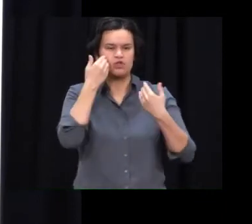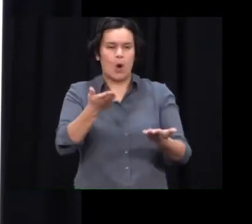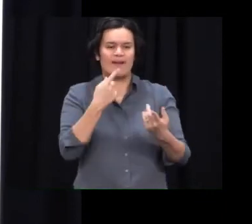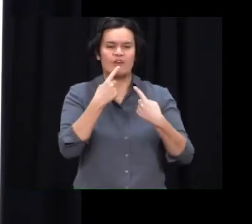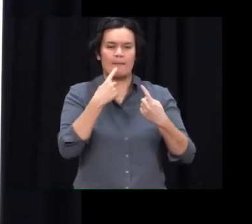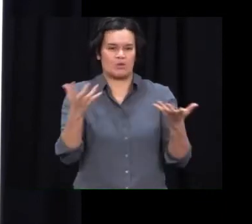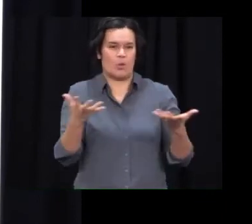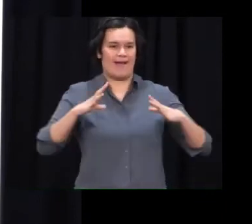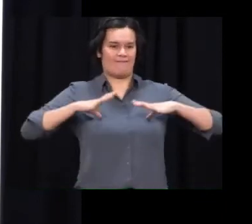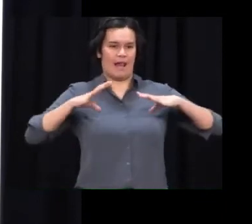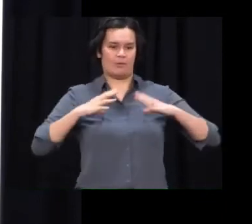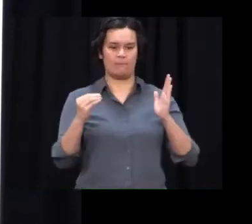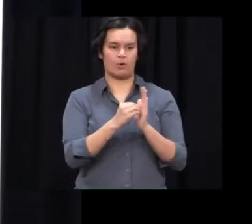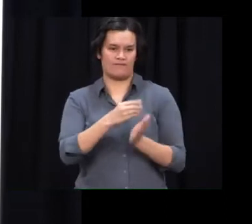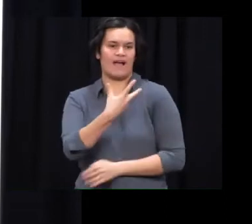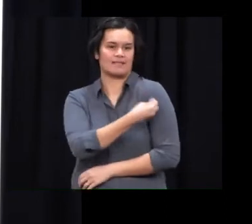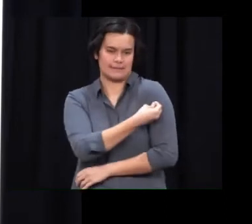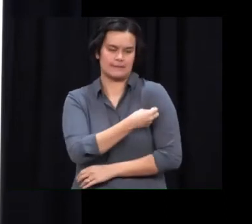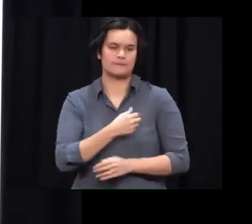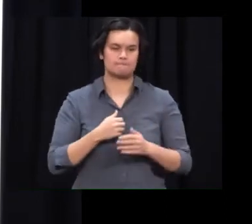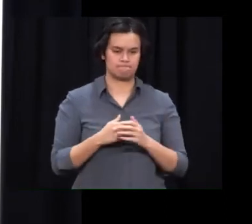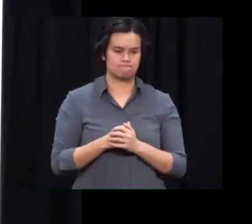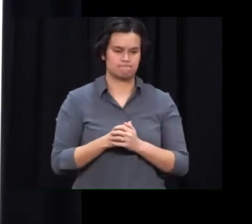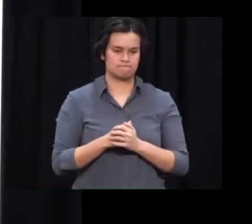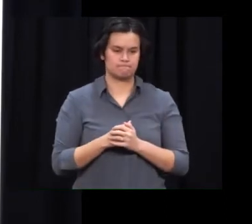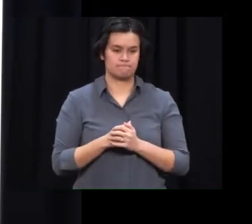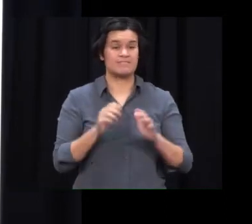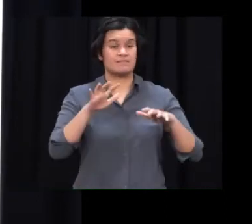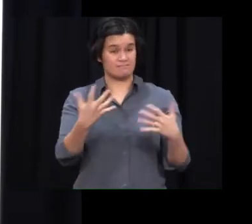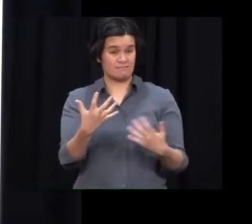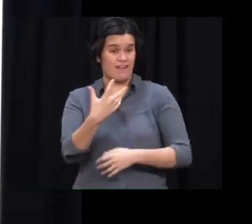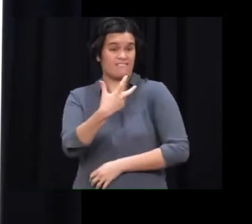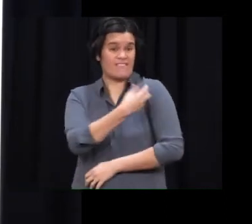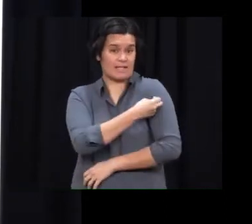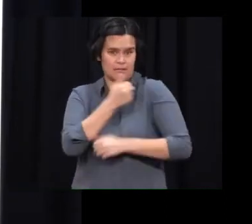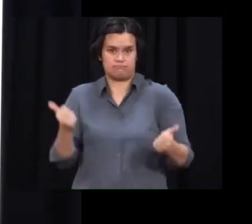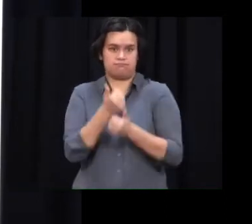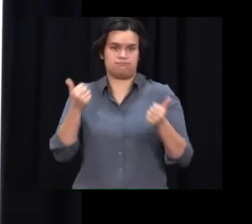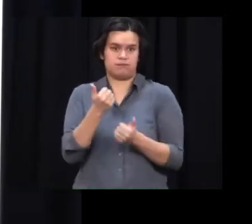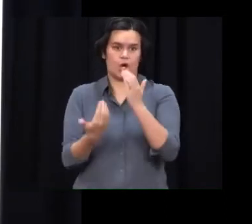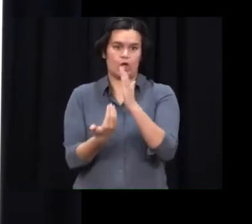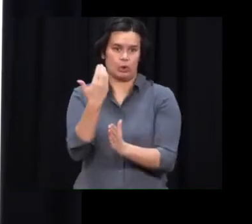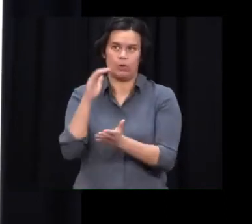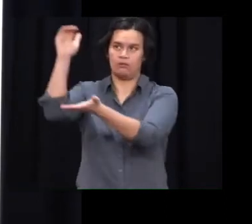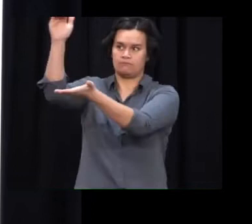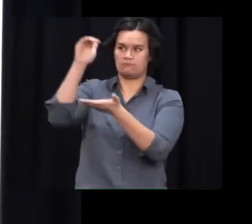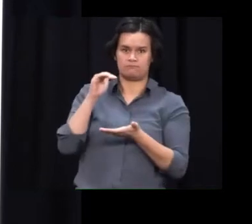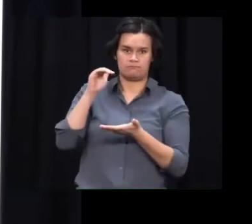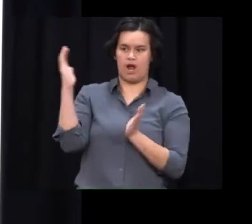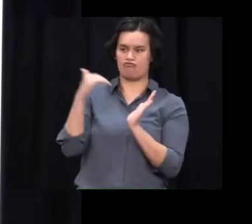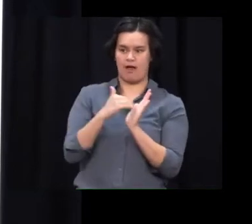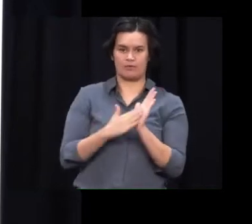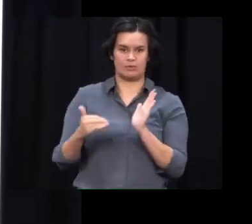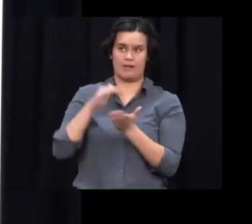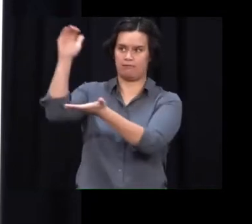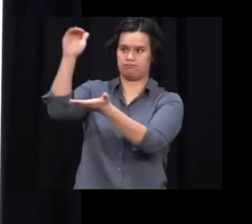382,500 doses of the Pfizer vaccine arrived in New Zealand yesterday, meaning we have over